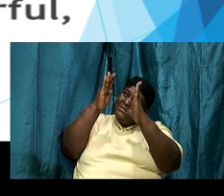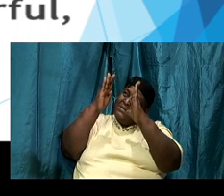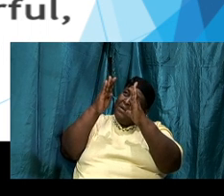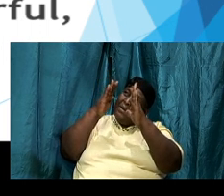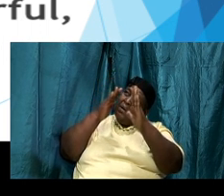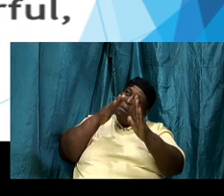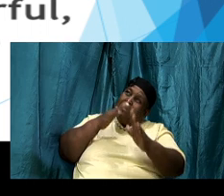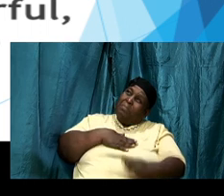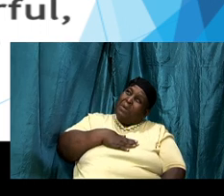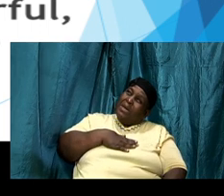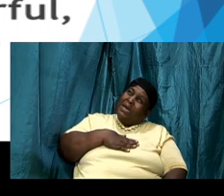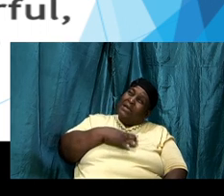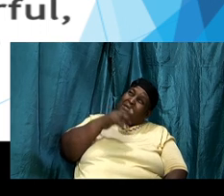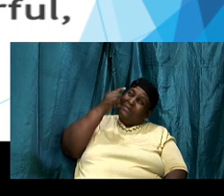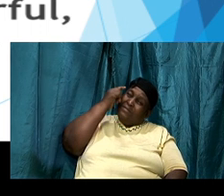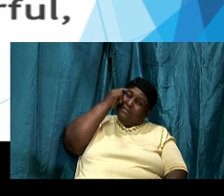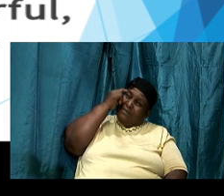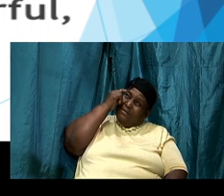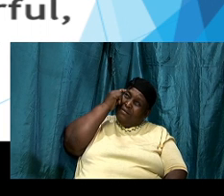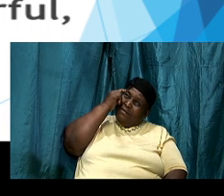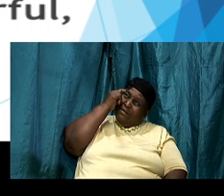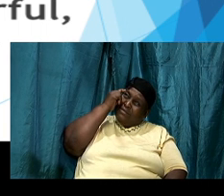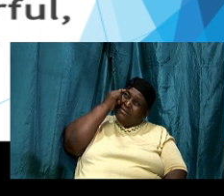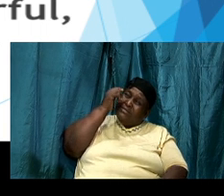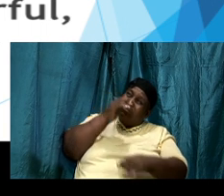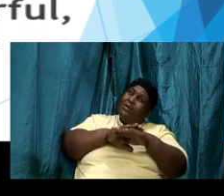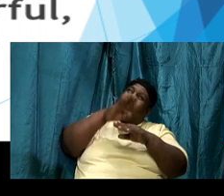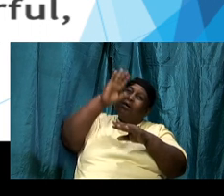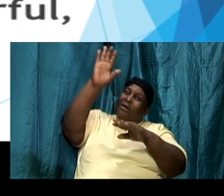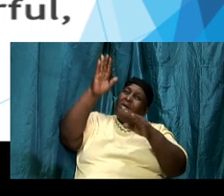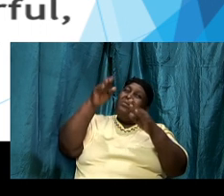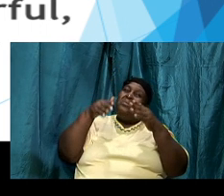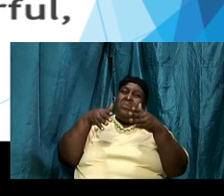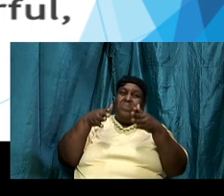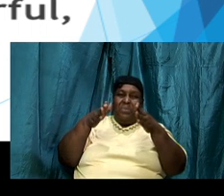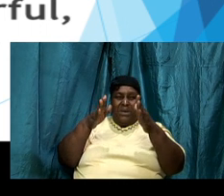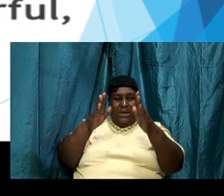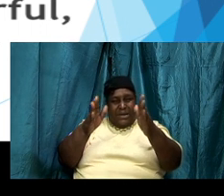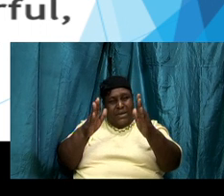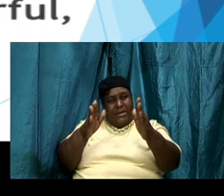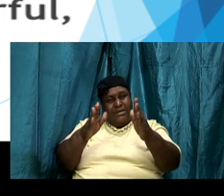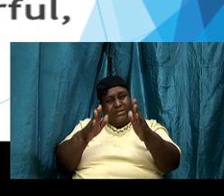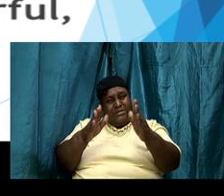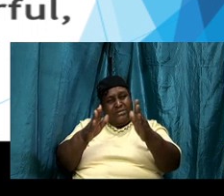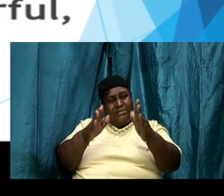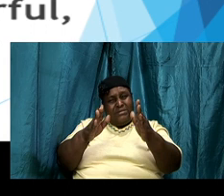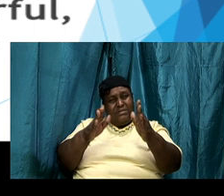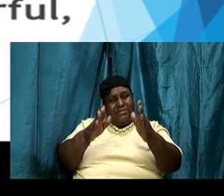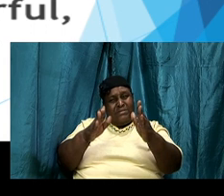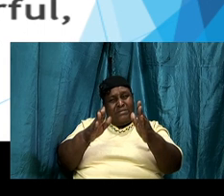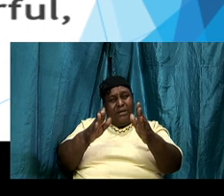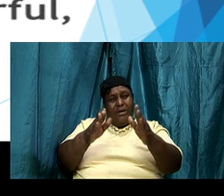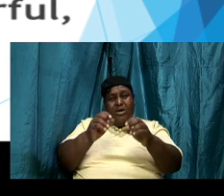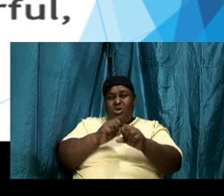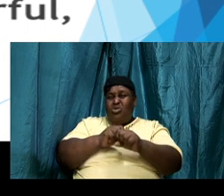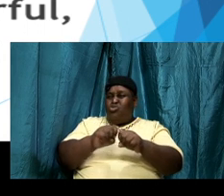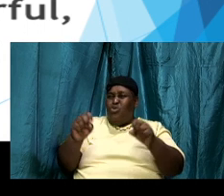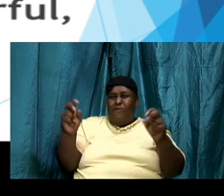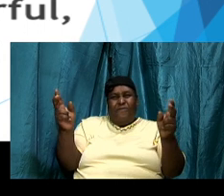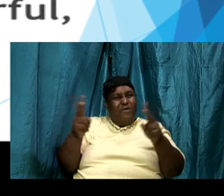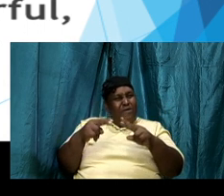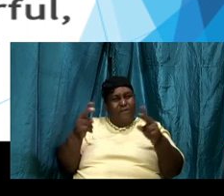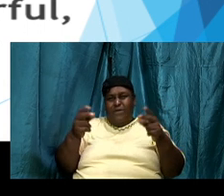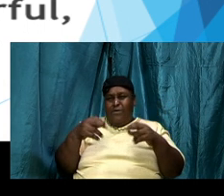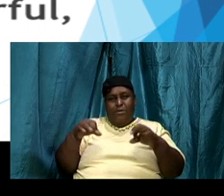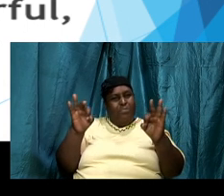my eyes on your ways and that is so very important important if we